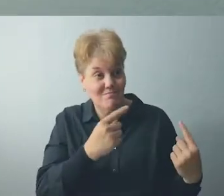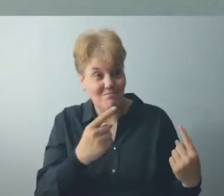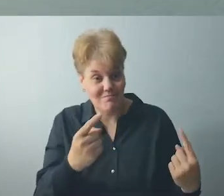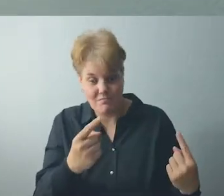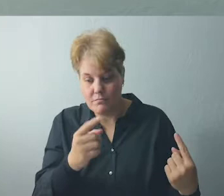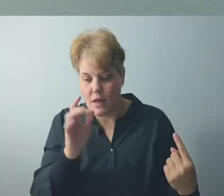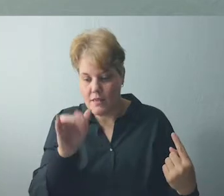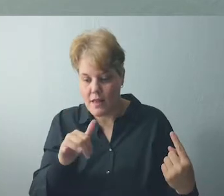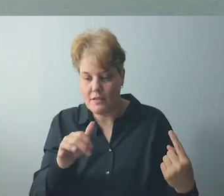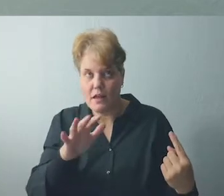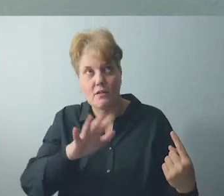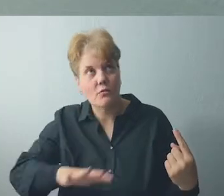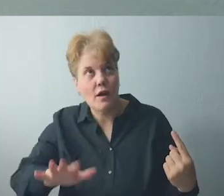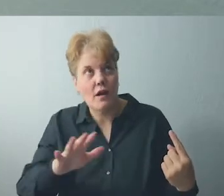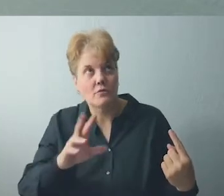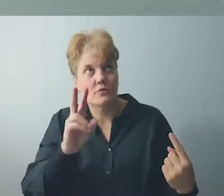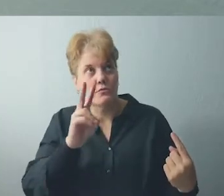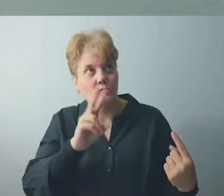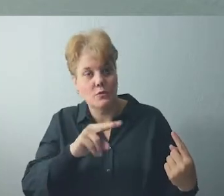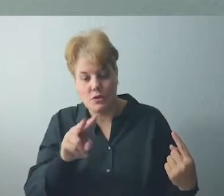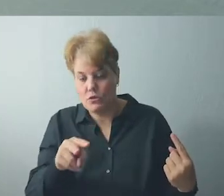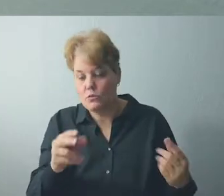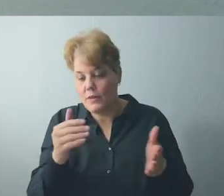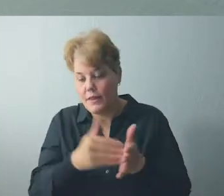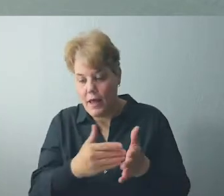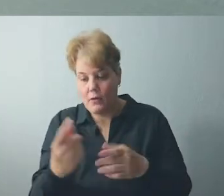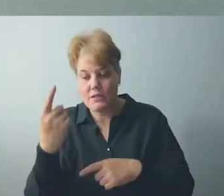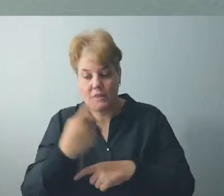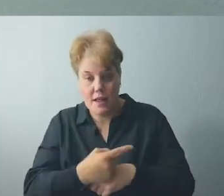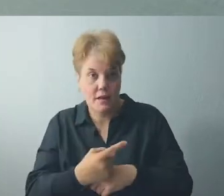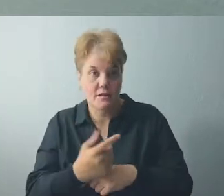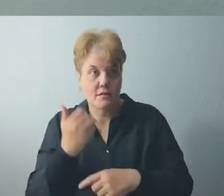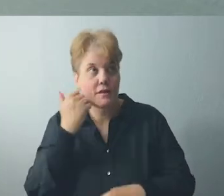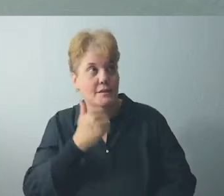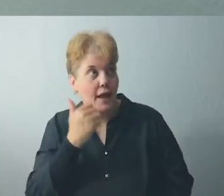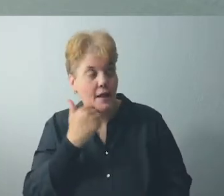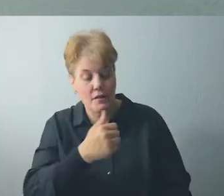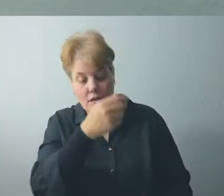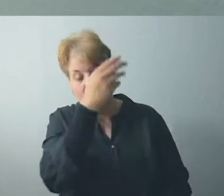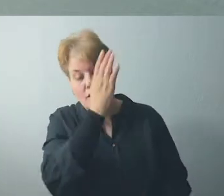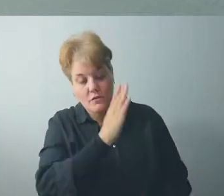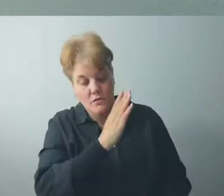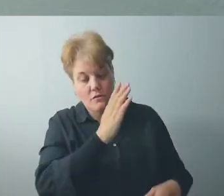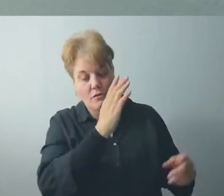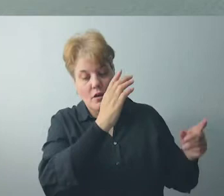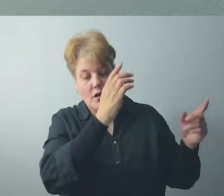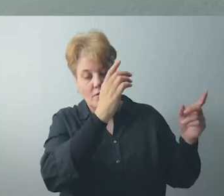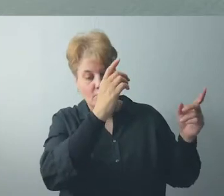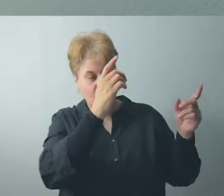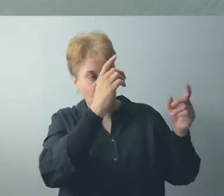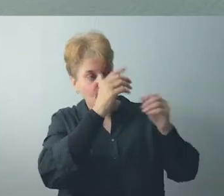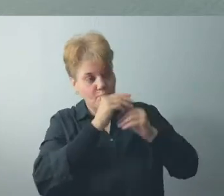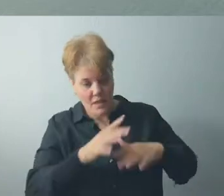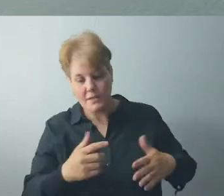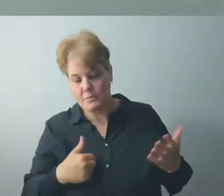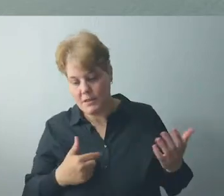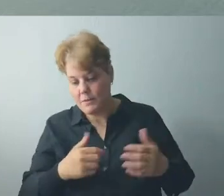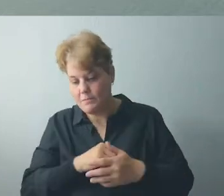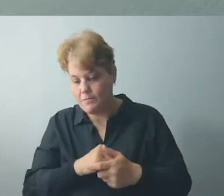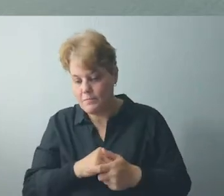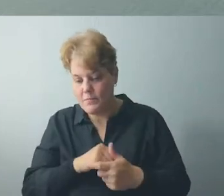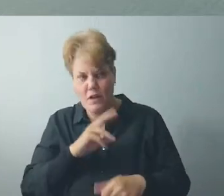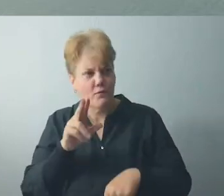is about 22,000 days. And however, the second part of the great commandment, the loving thy neighbor